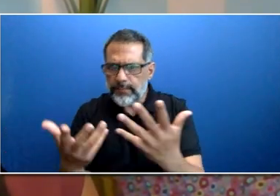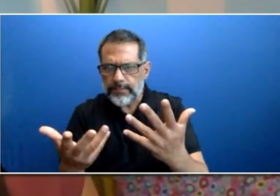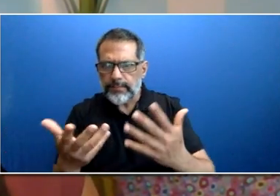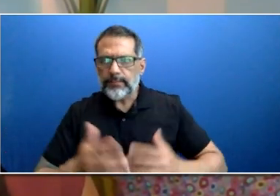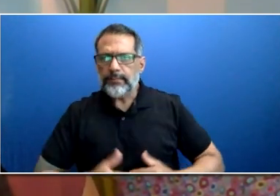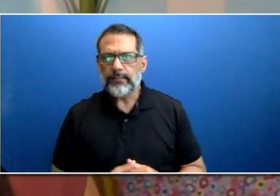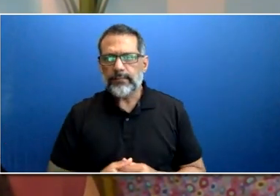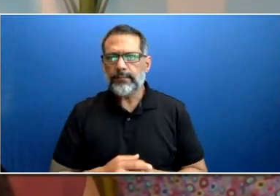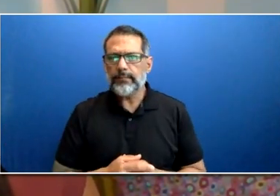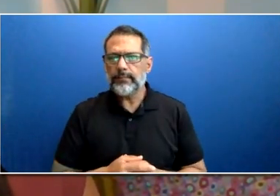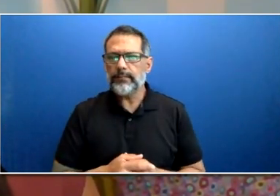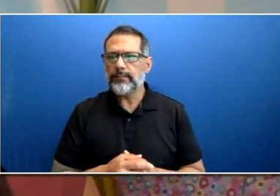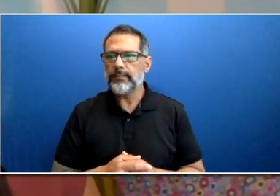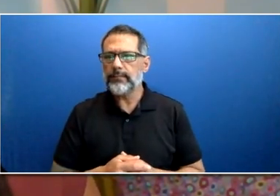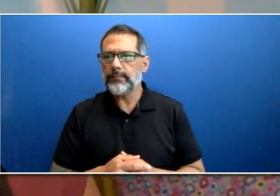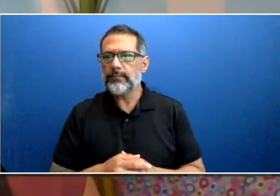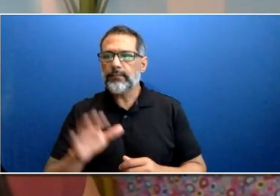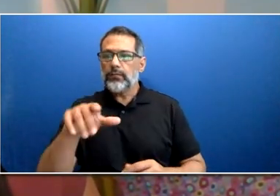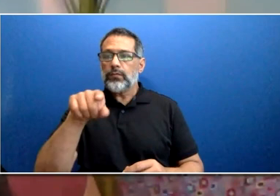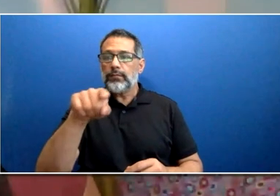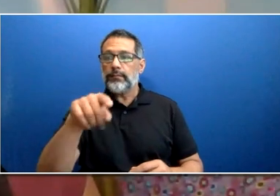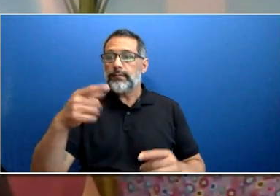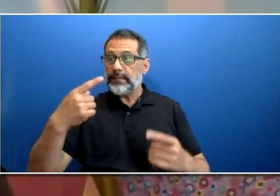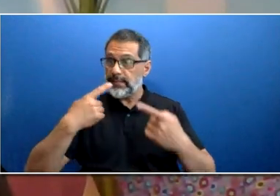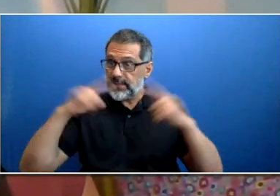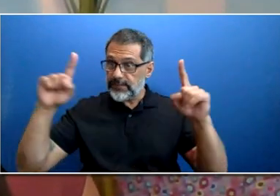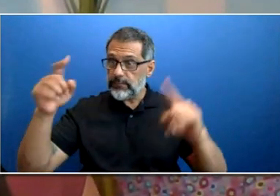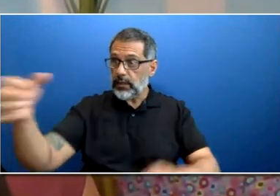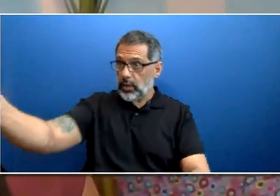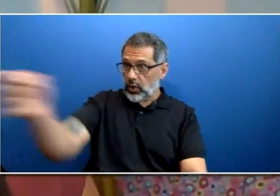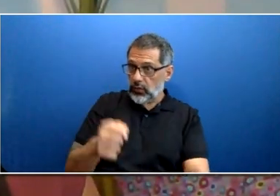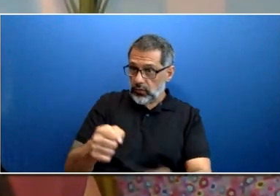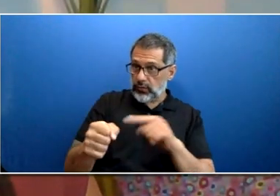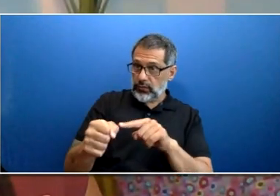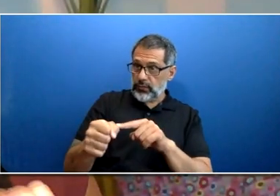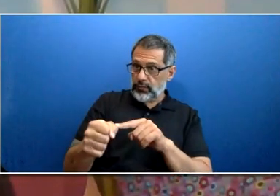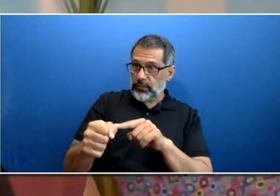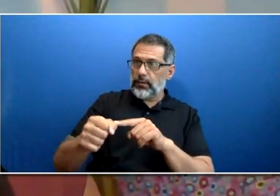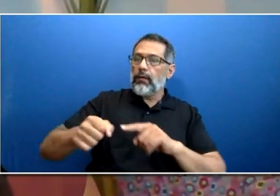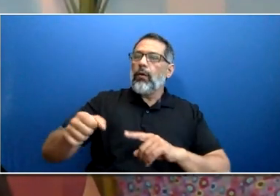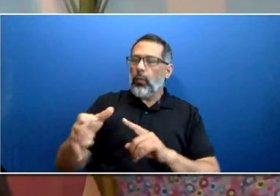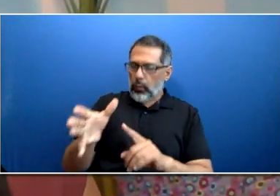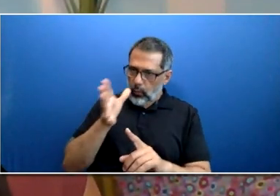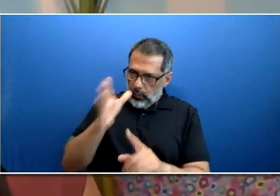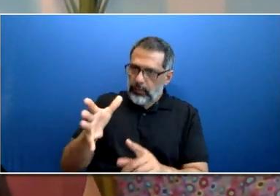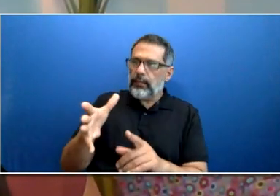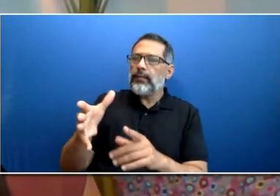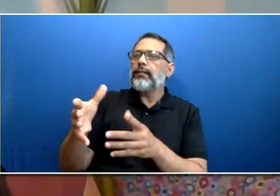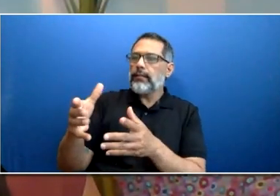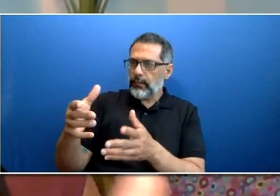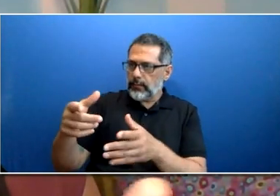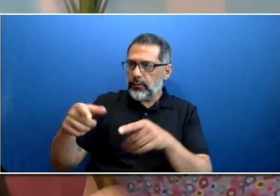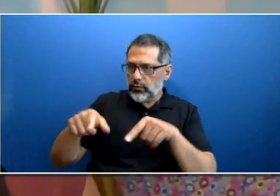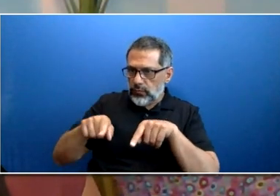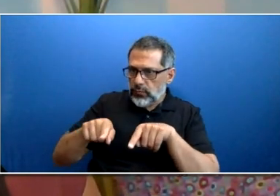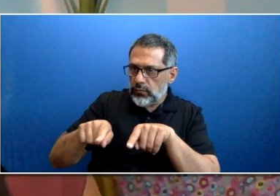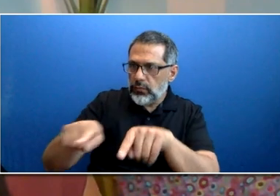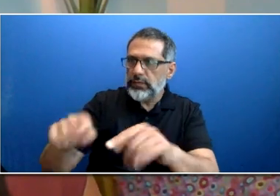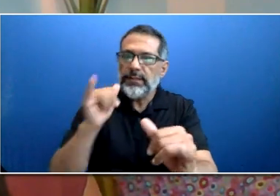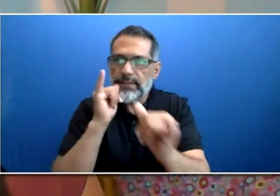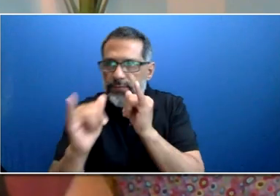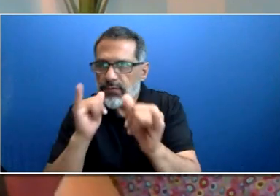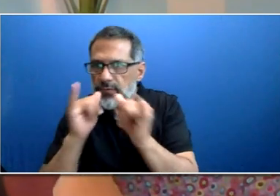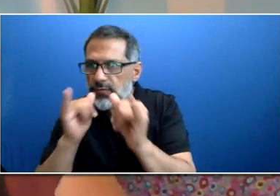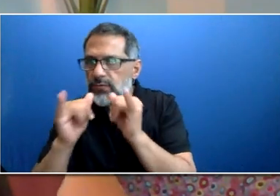department for the duration of the pre-employment process. You would need to inform this individual, this